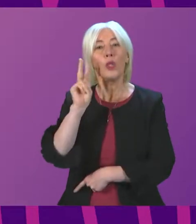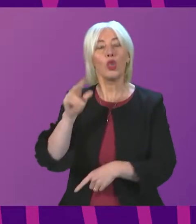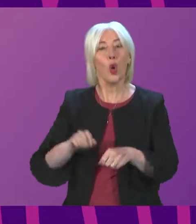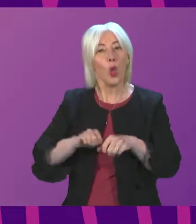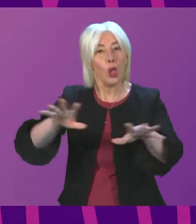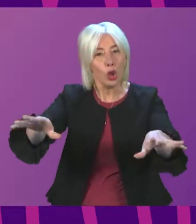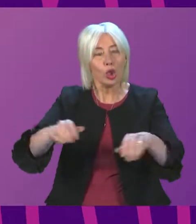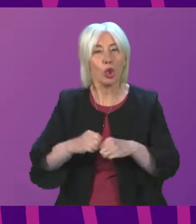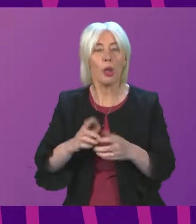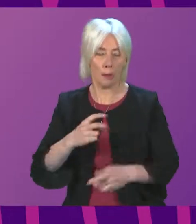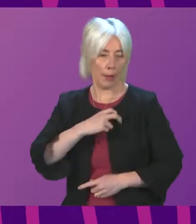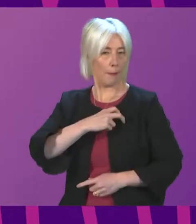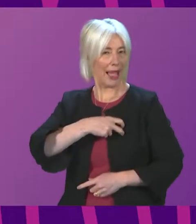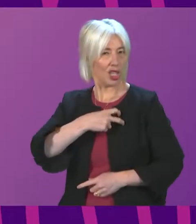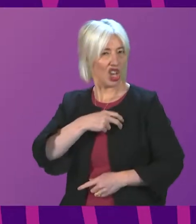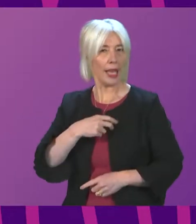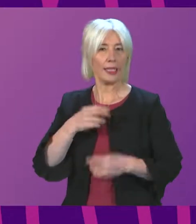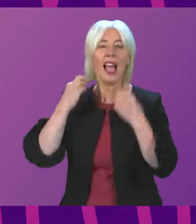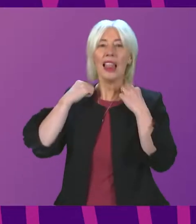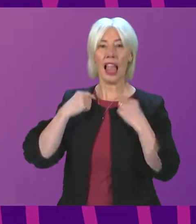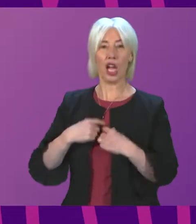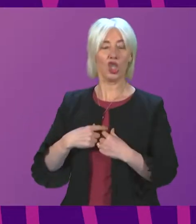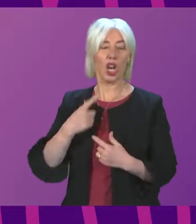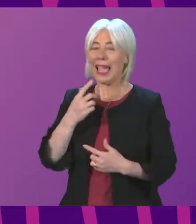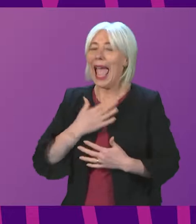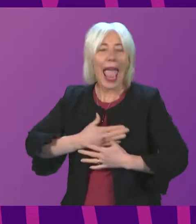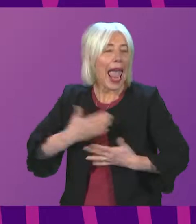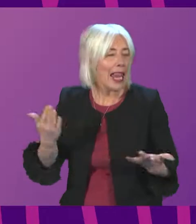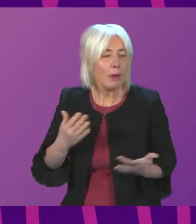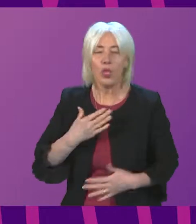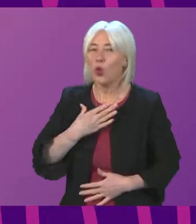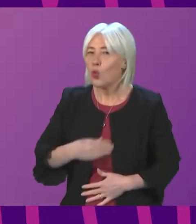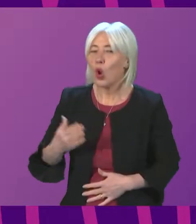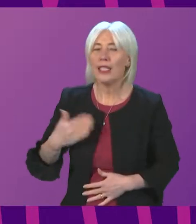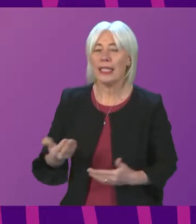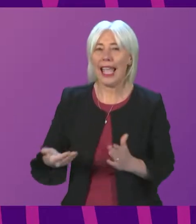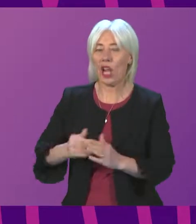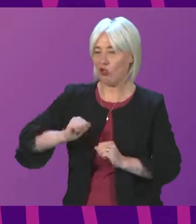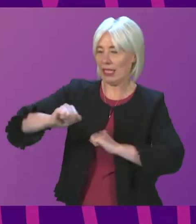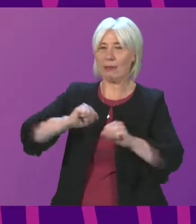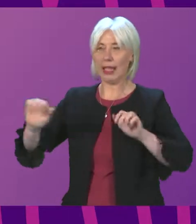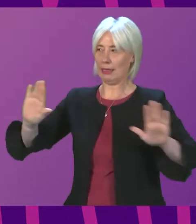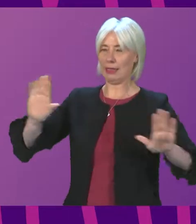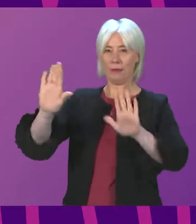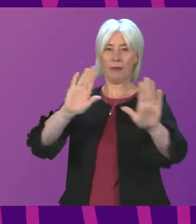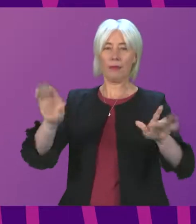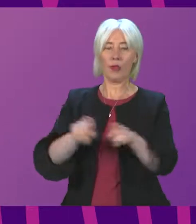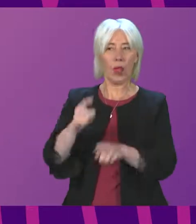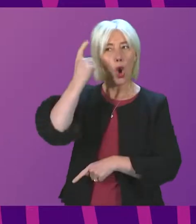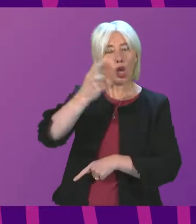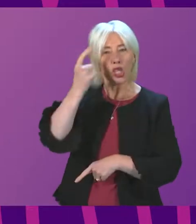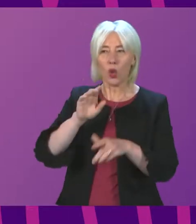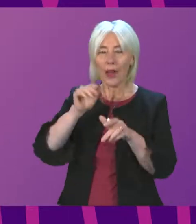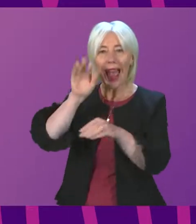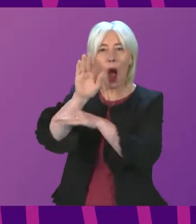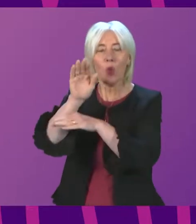scheme provides badges and land yards that can be worn by anyone who wants or needs additional space and consideration when they are out and about